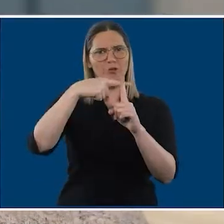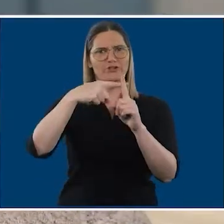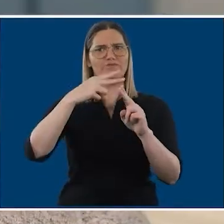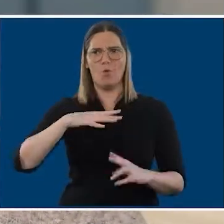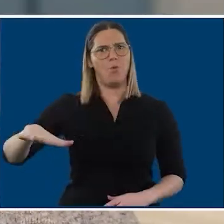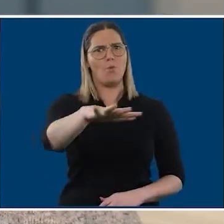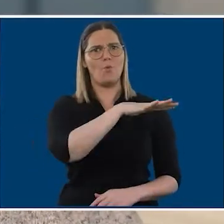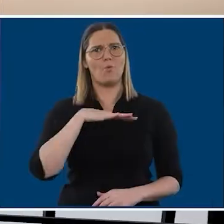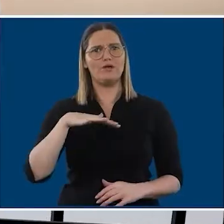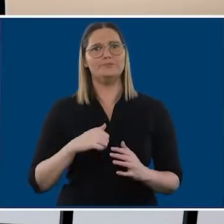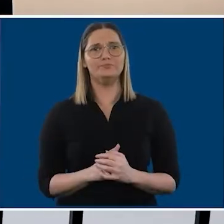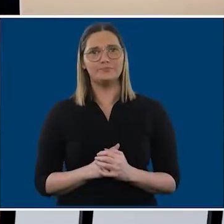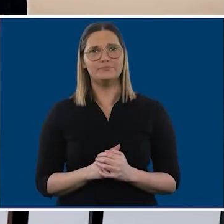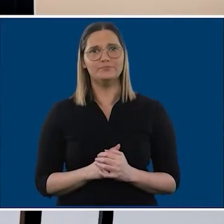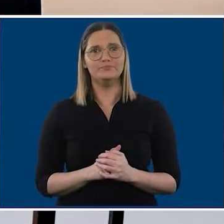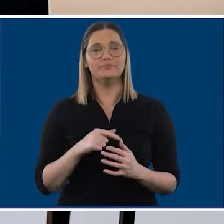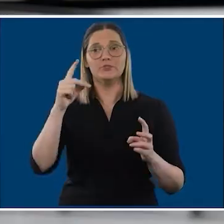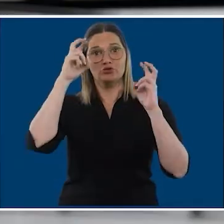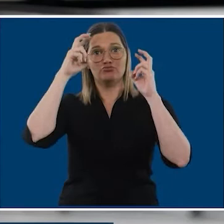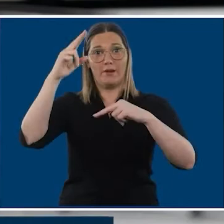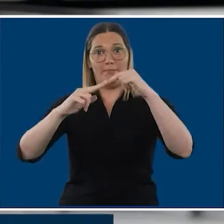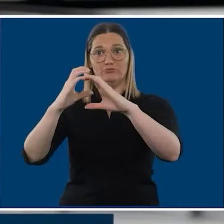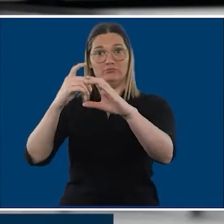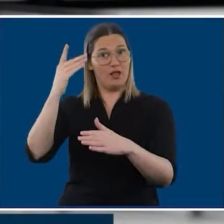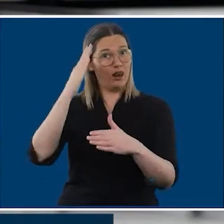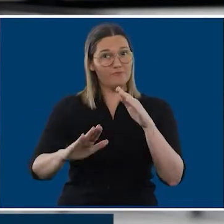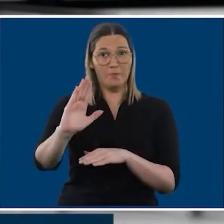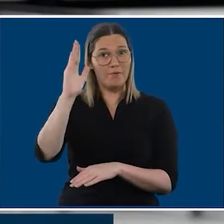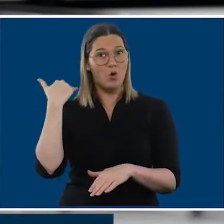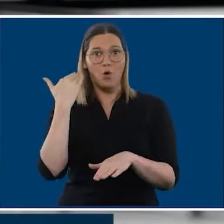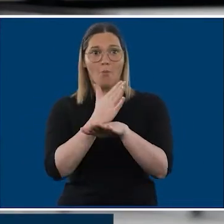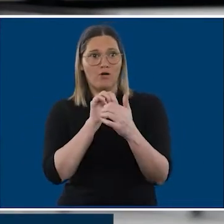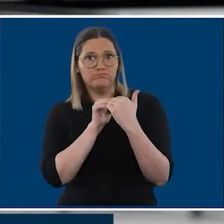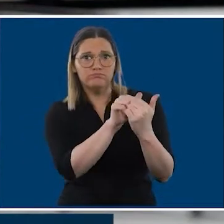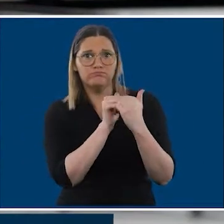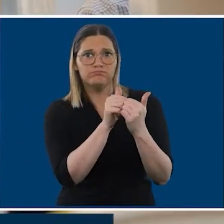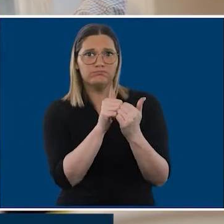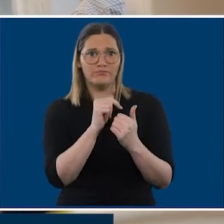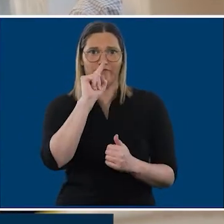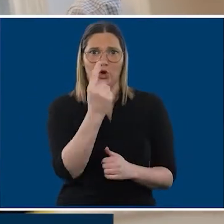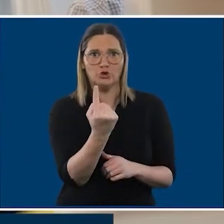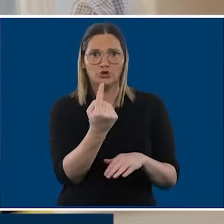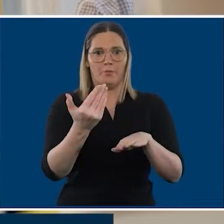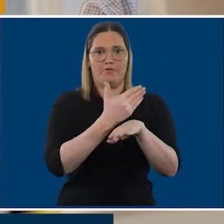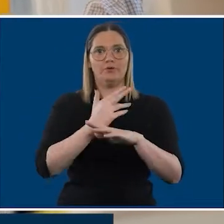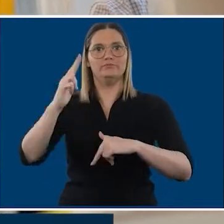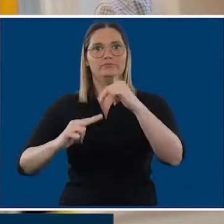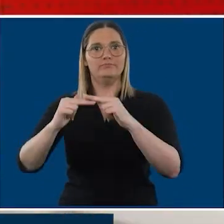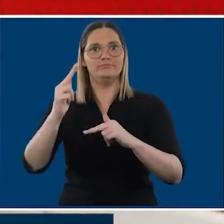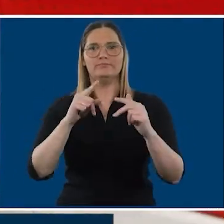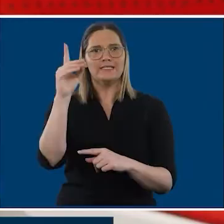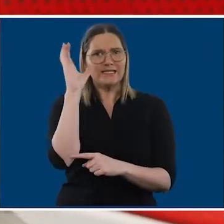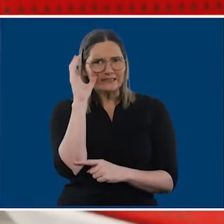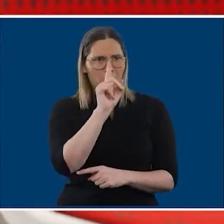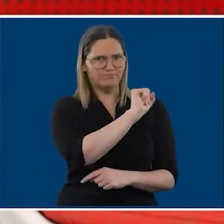Everybody wins from this. The train builders have never gone through a co-design process before. They are taking note of what the